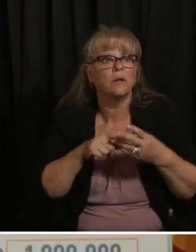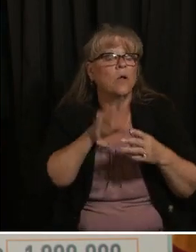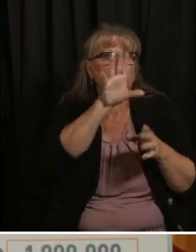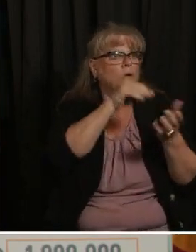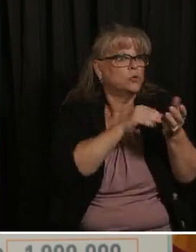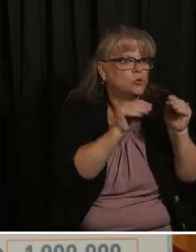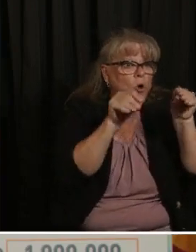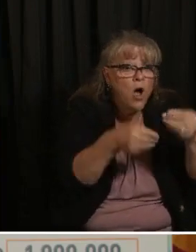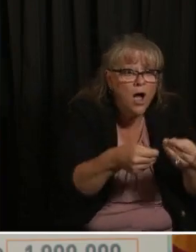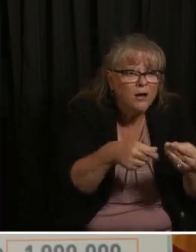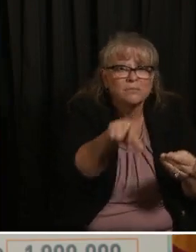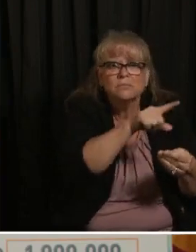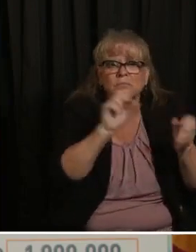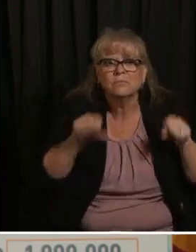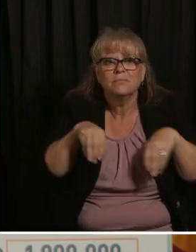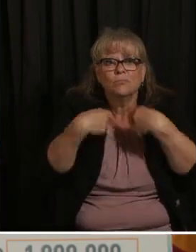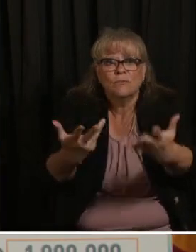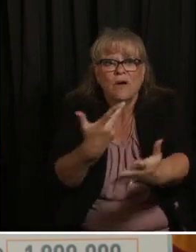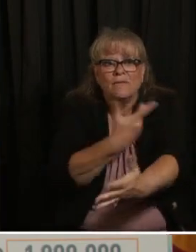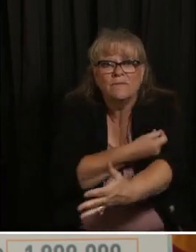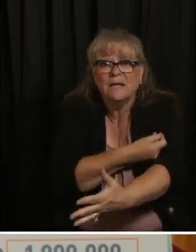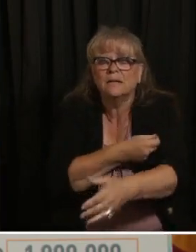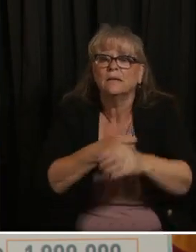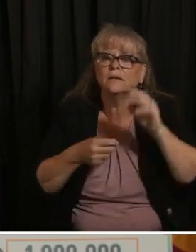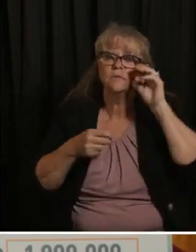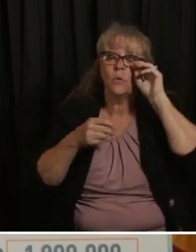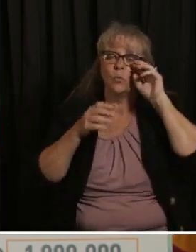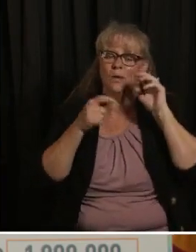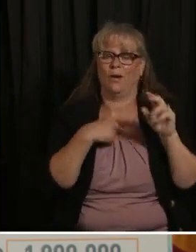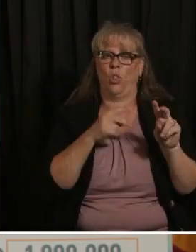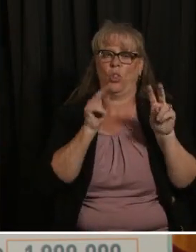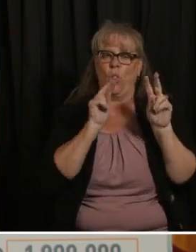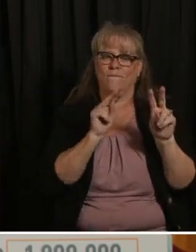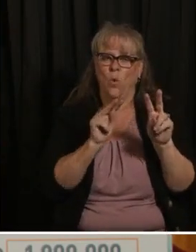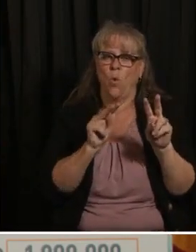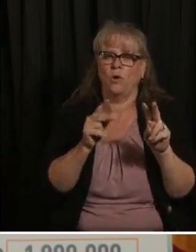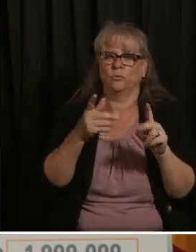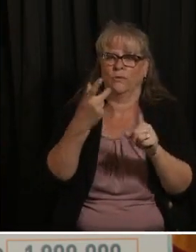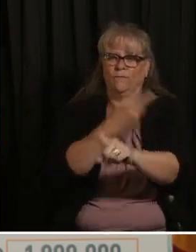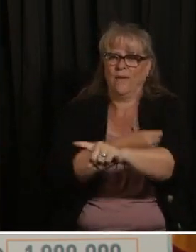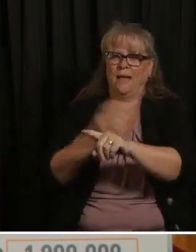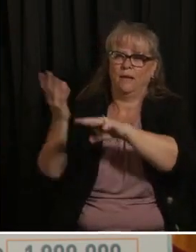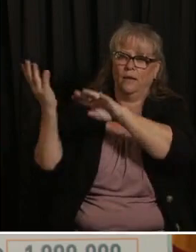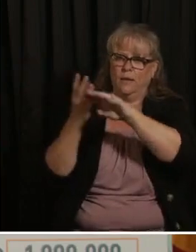continued kinds of numbers for first vaccinations for us to be able to meet the july 1st goal